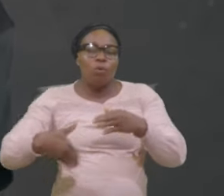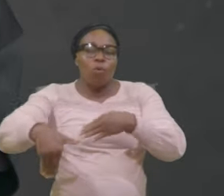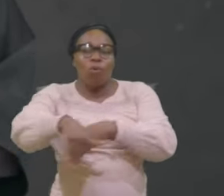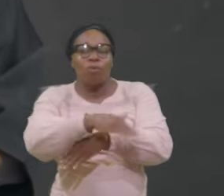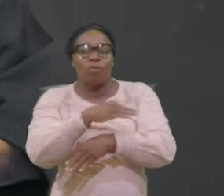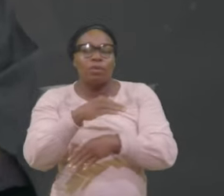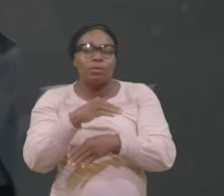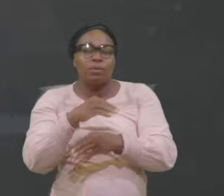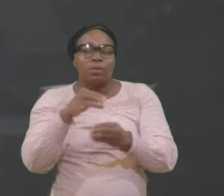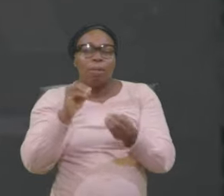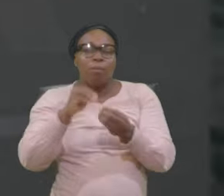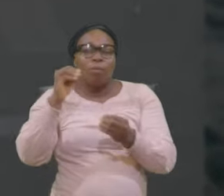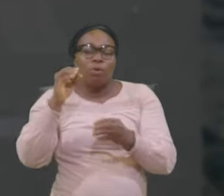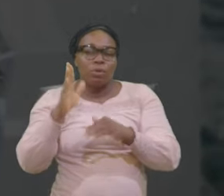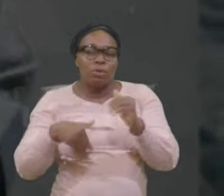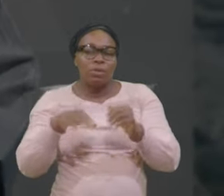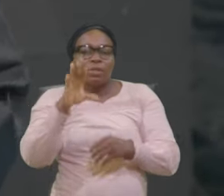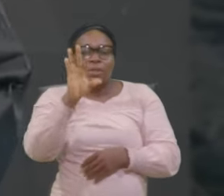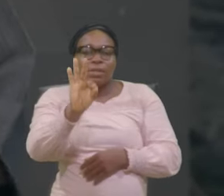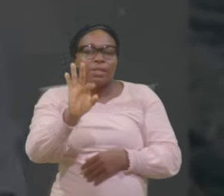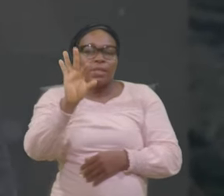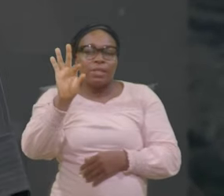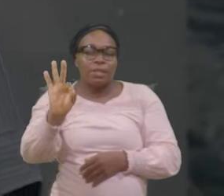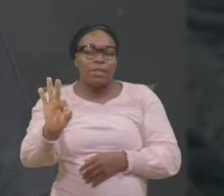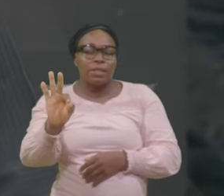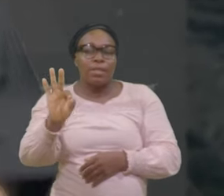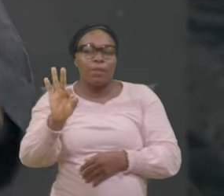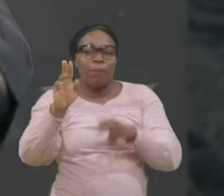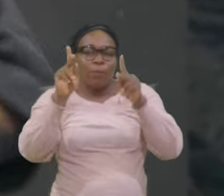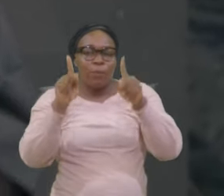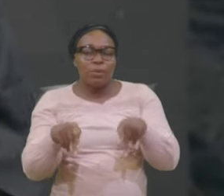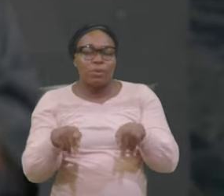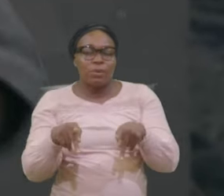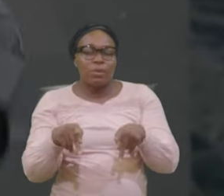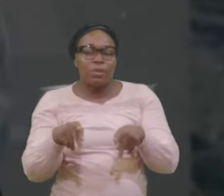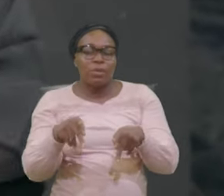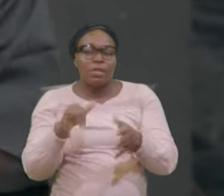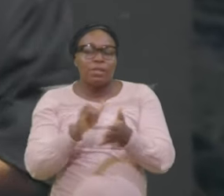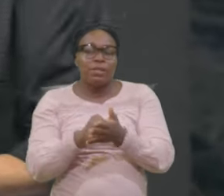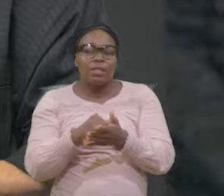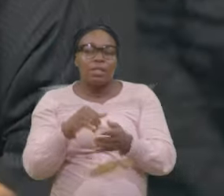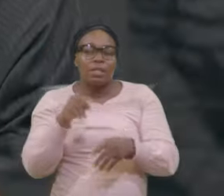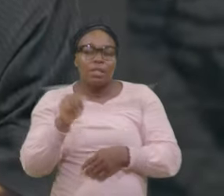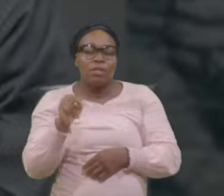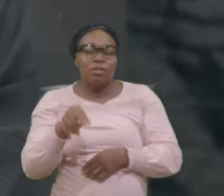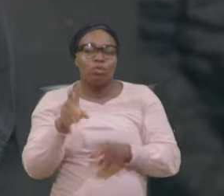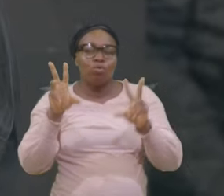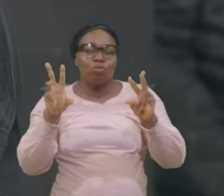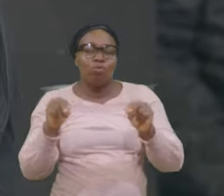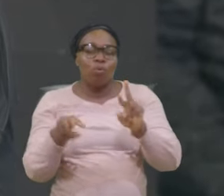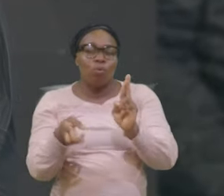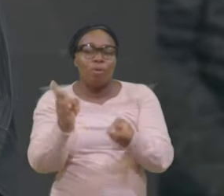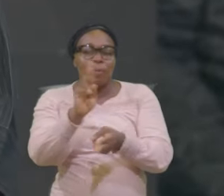And nine Just Persons That need No repentance Look at Verse 10